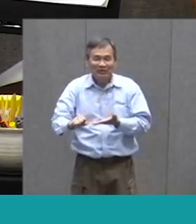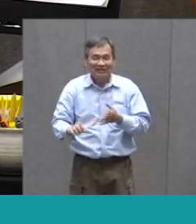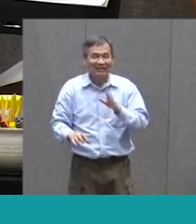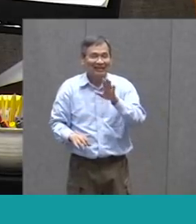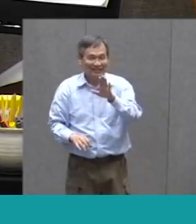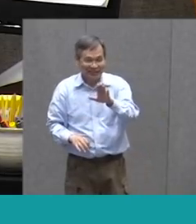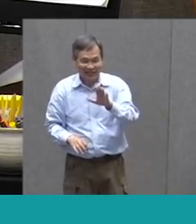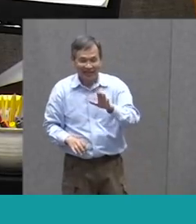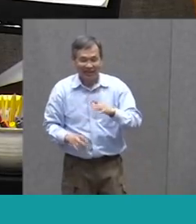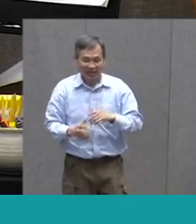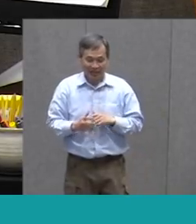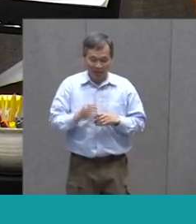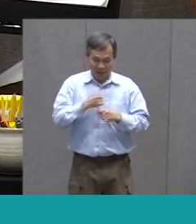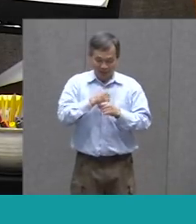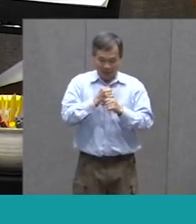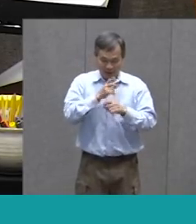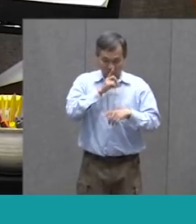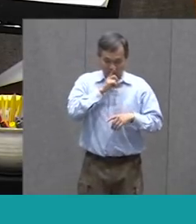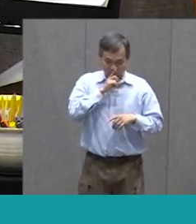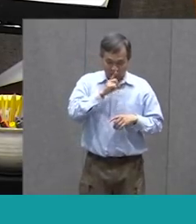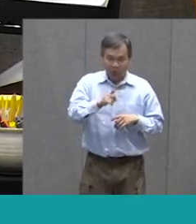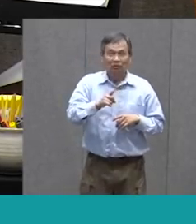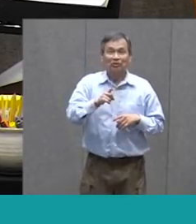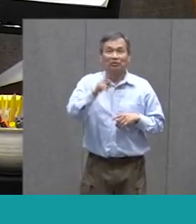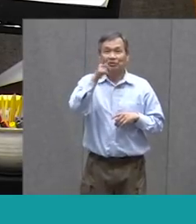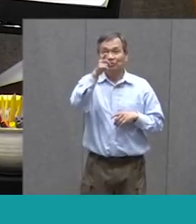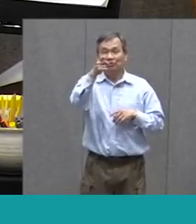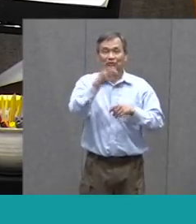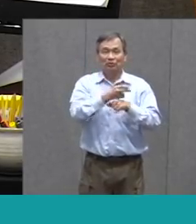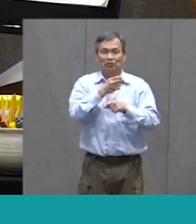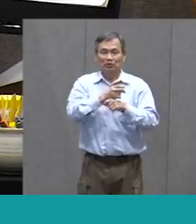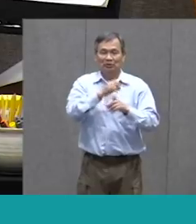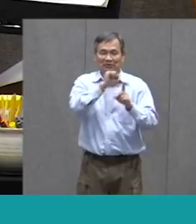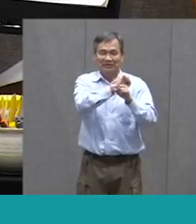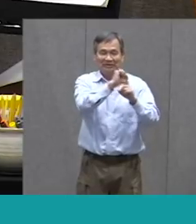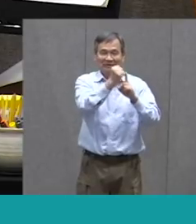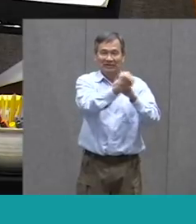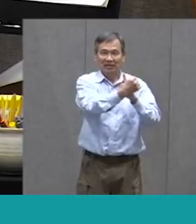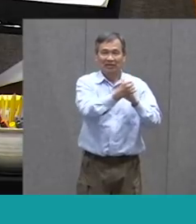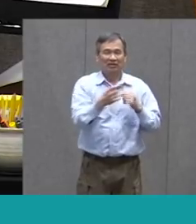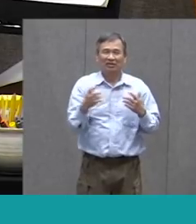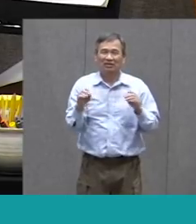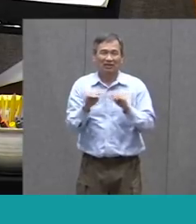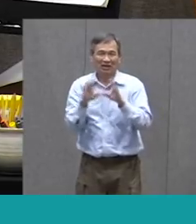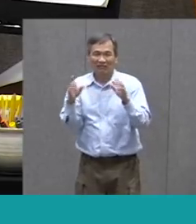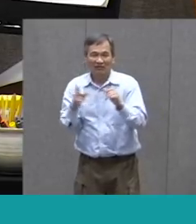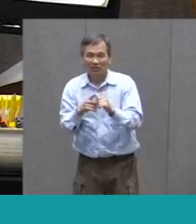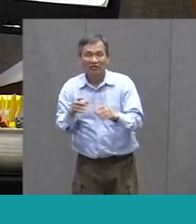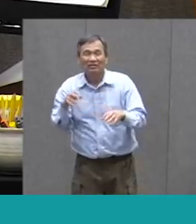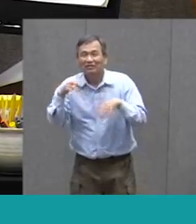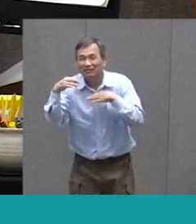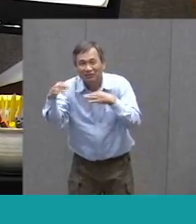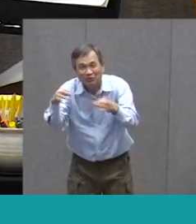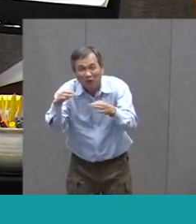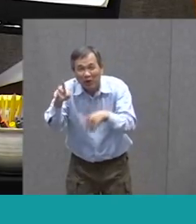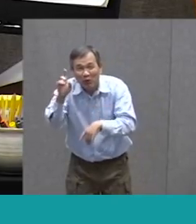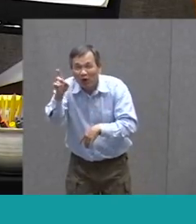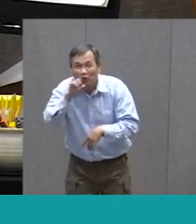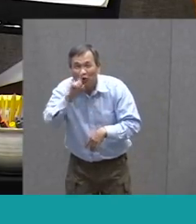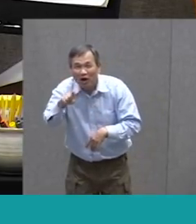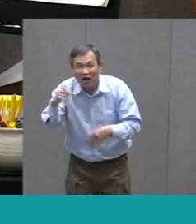That Making Sure That You That You Use The Setting The First Thing That You Want To Do Is Describe Where You Are